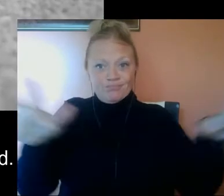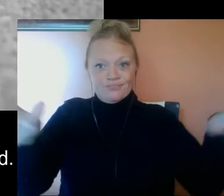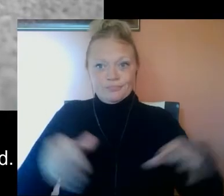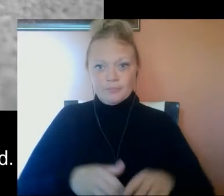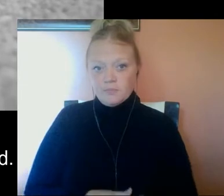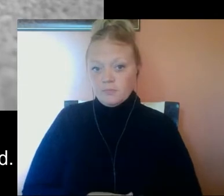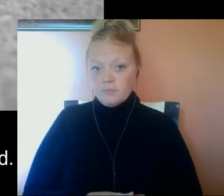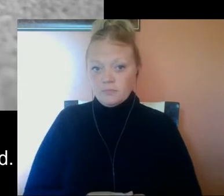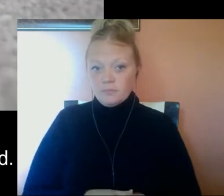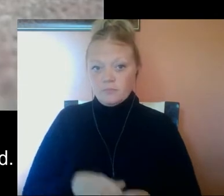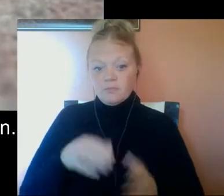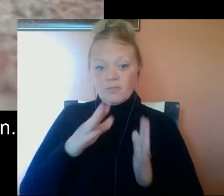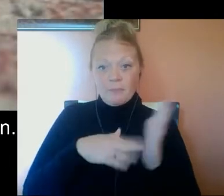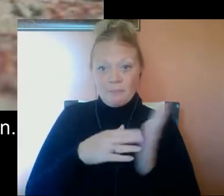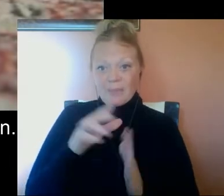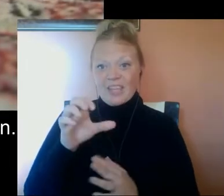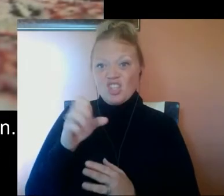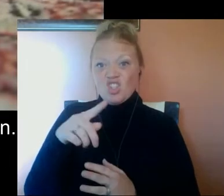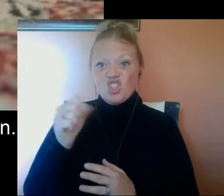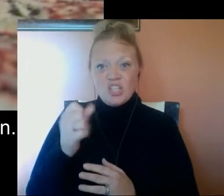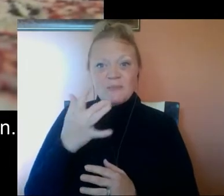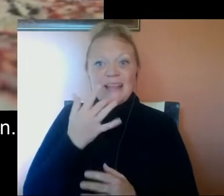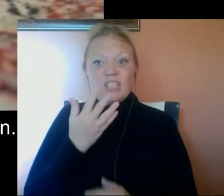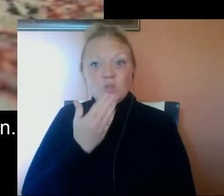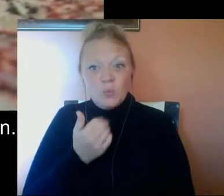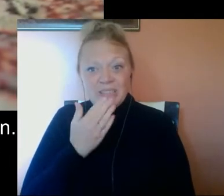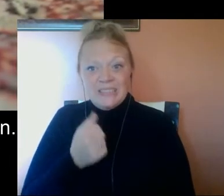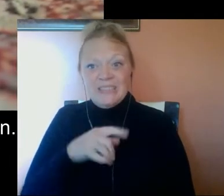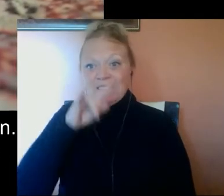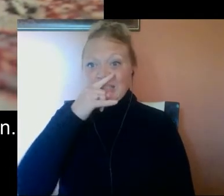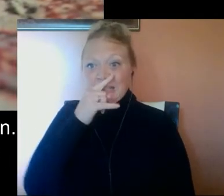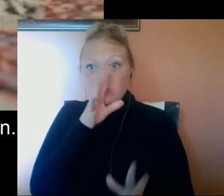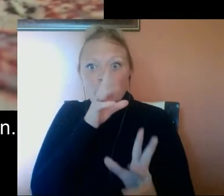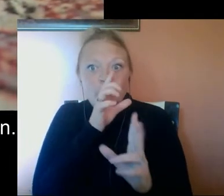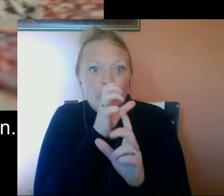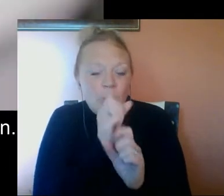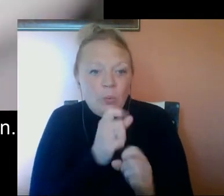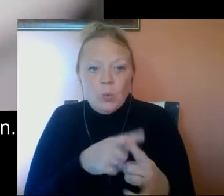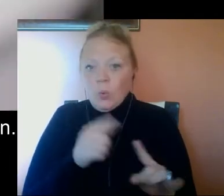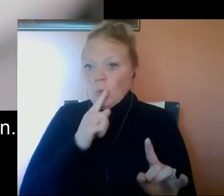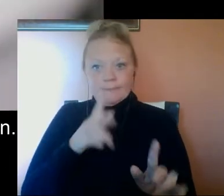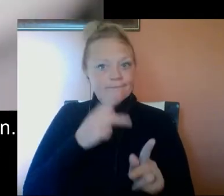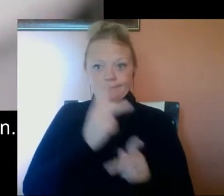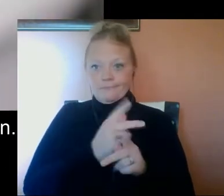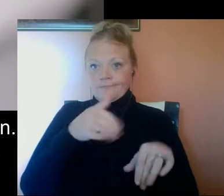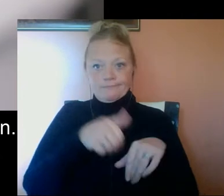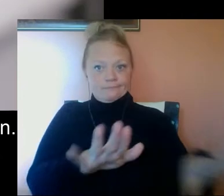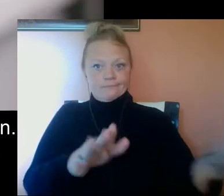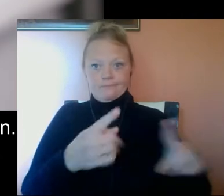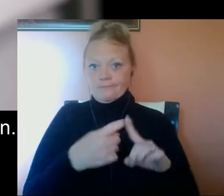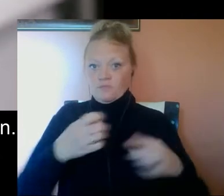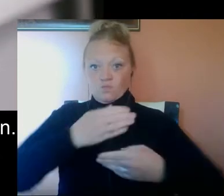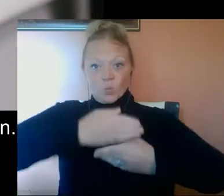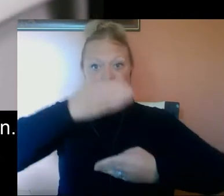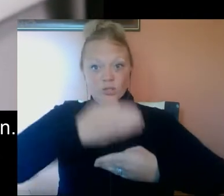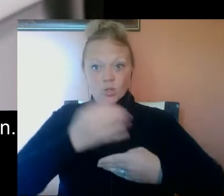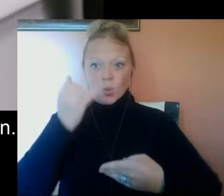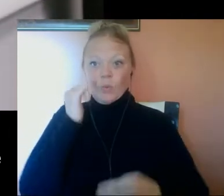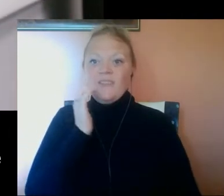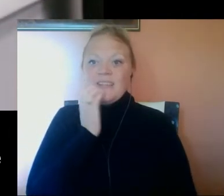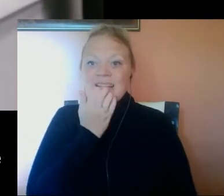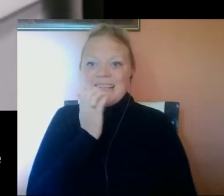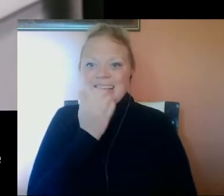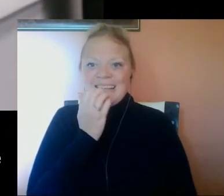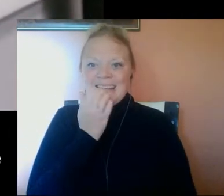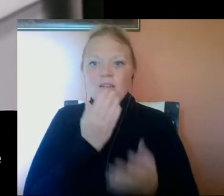or dust to spread. Paint chips may taste sweet and appeal to young children. Keep your children away from window sills, especially